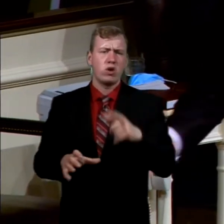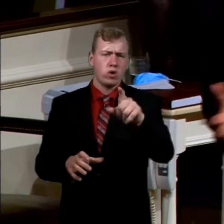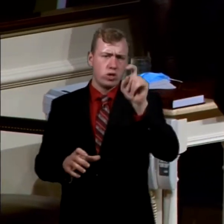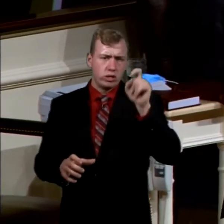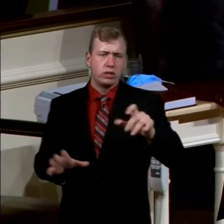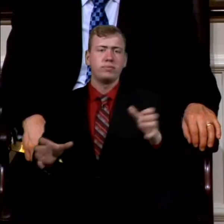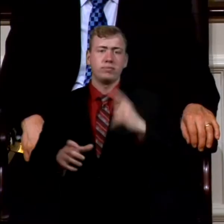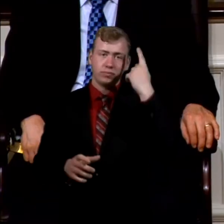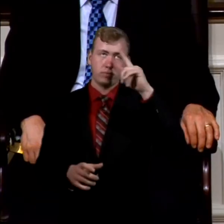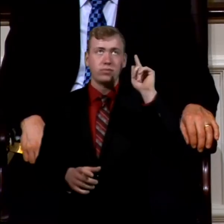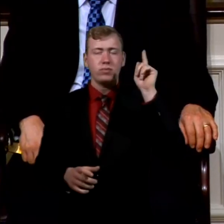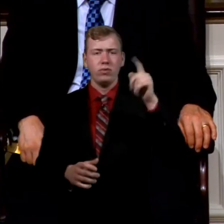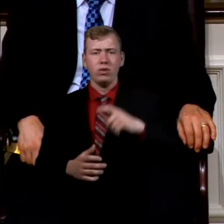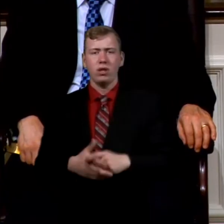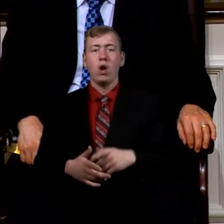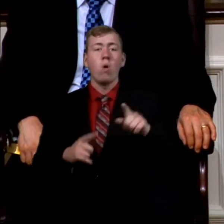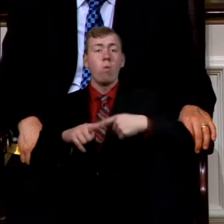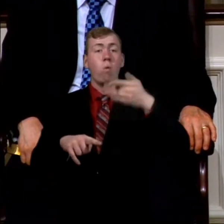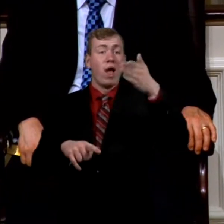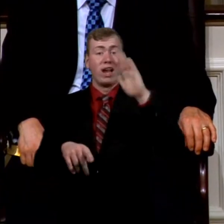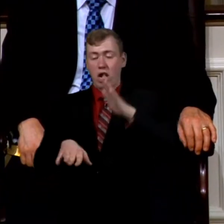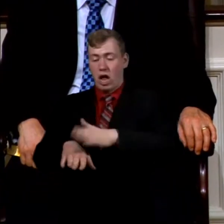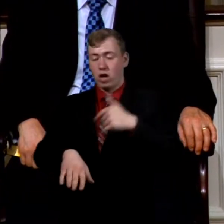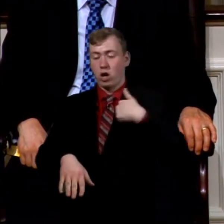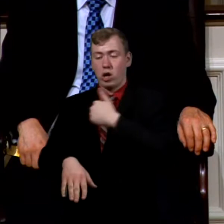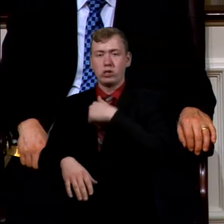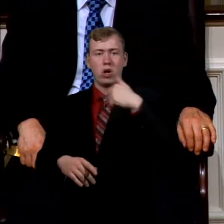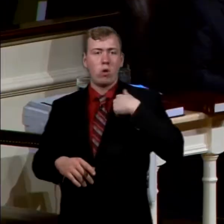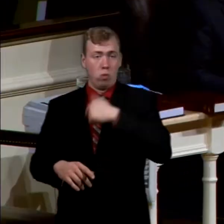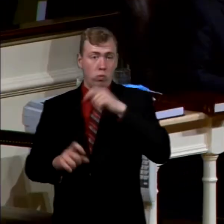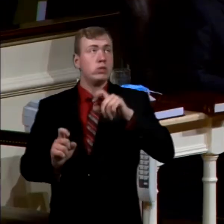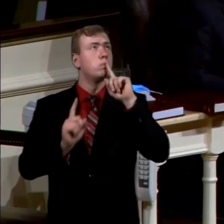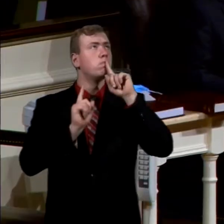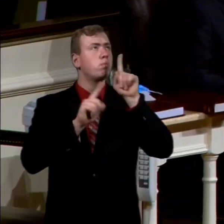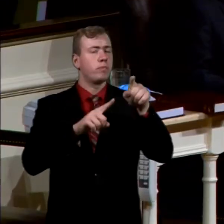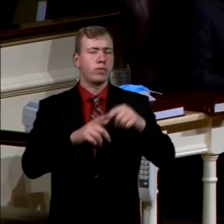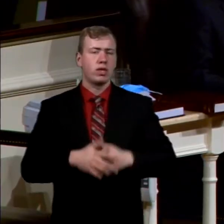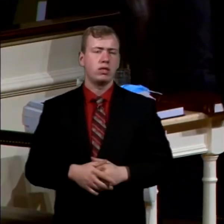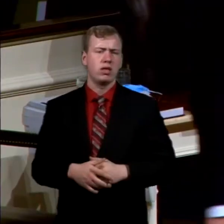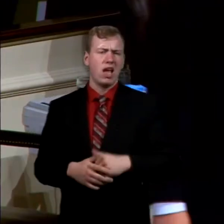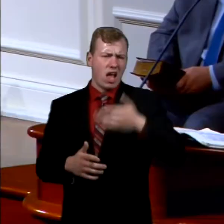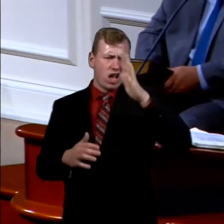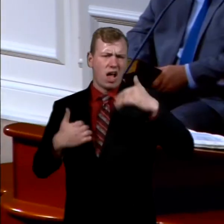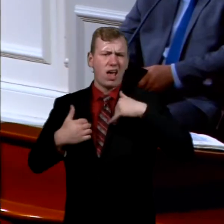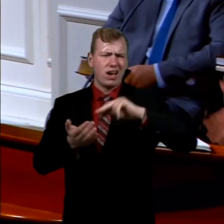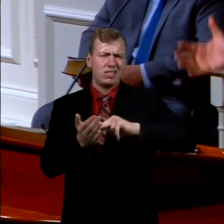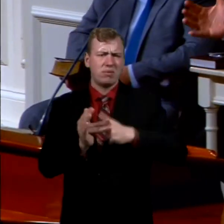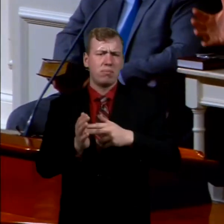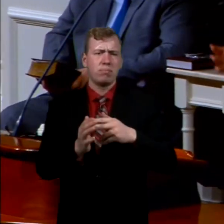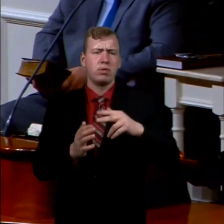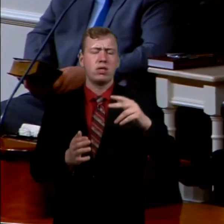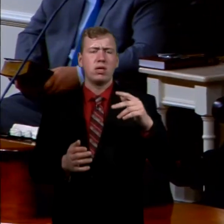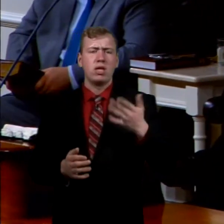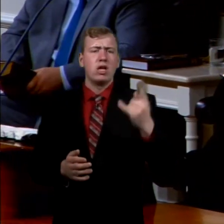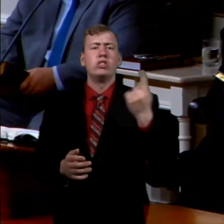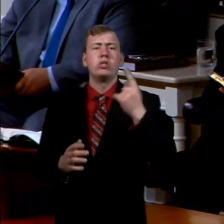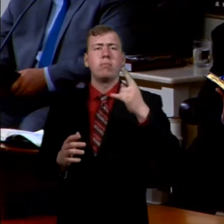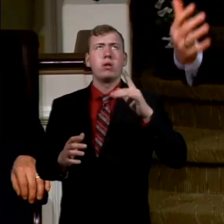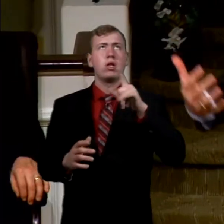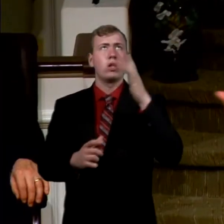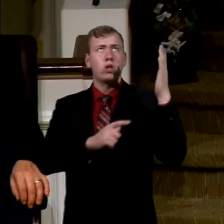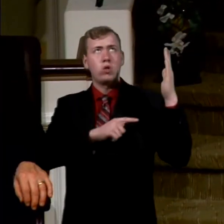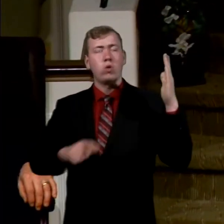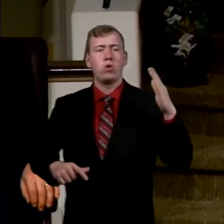God is calling. We need to answer the phone. He's got a purpose for us. There's something the Lord wants us to do in the ministry